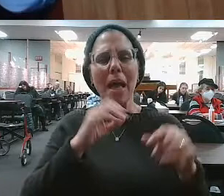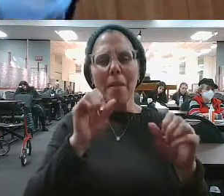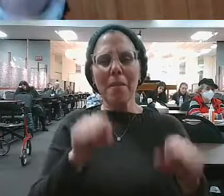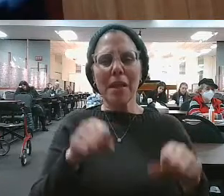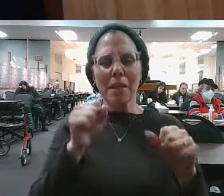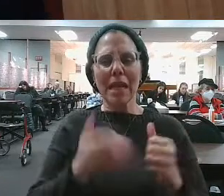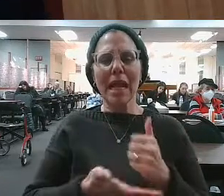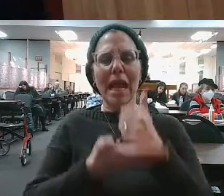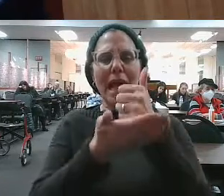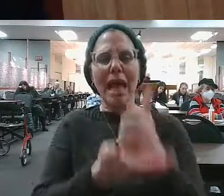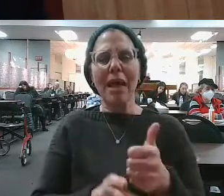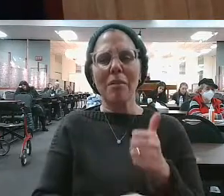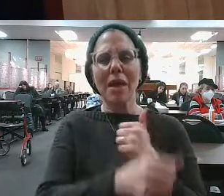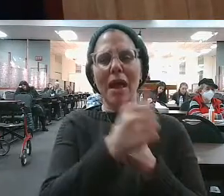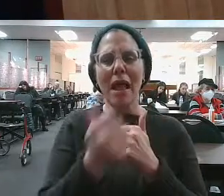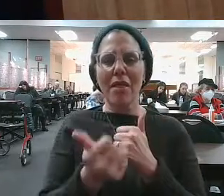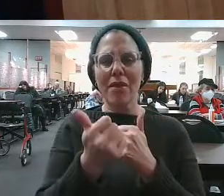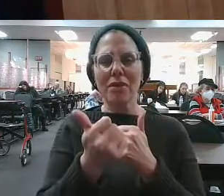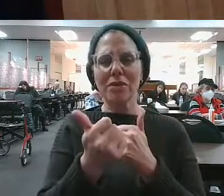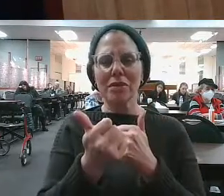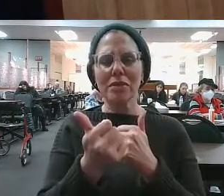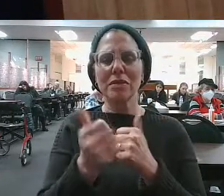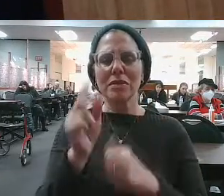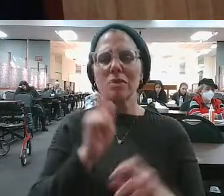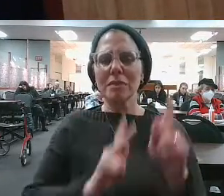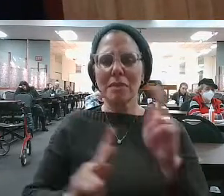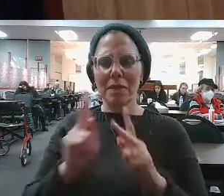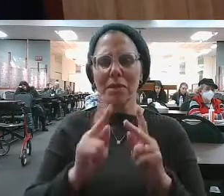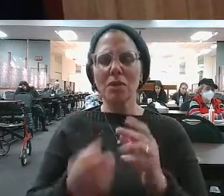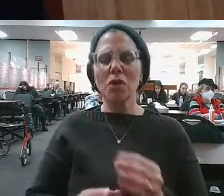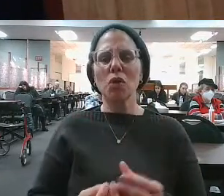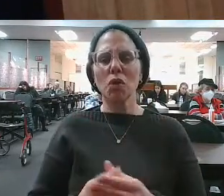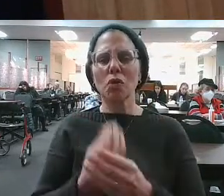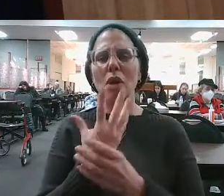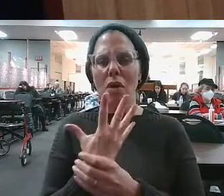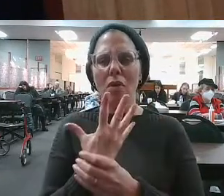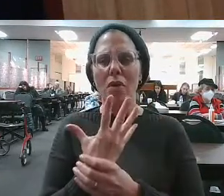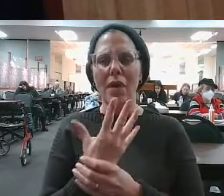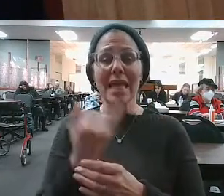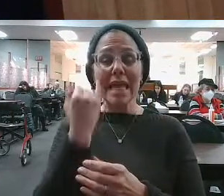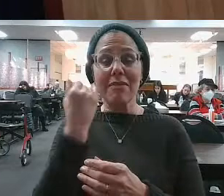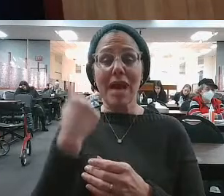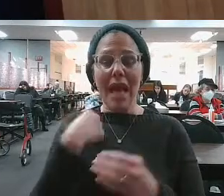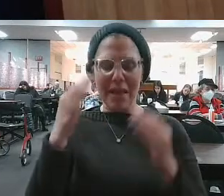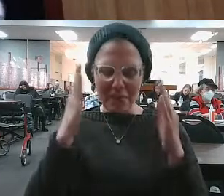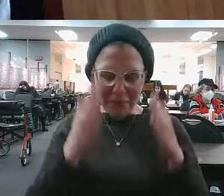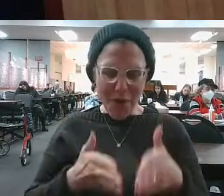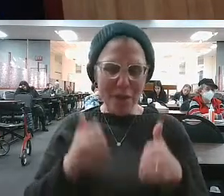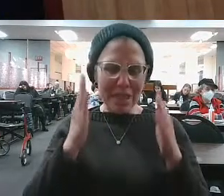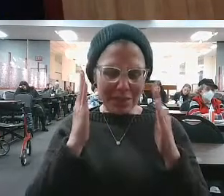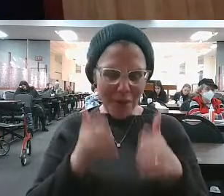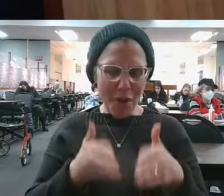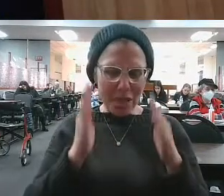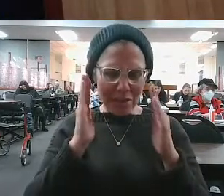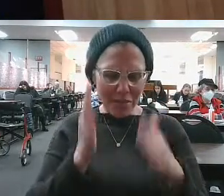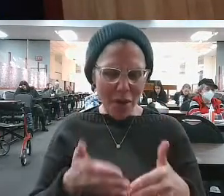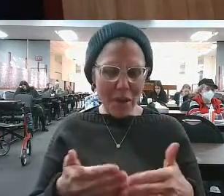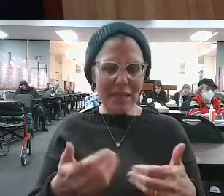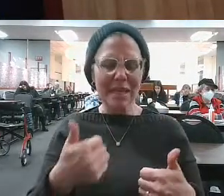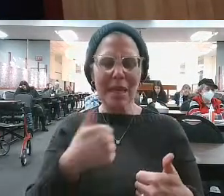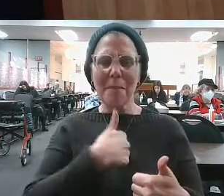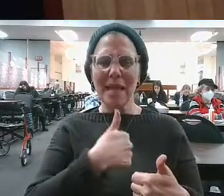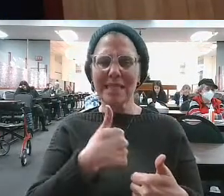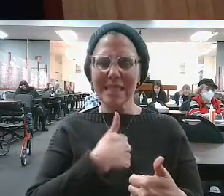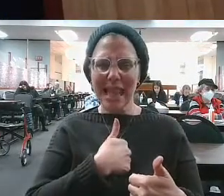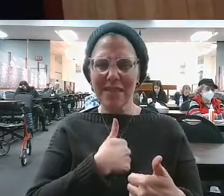well? You see, if all I do in life is focus on me, if all I do in life is build me,